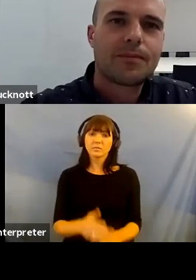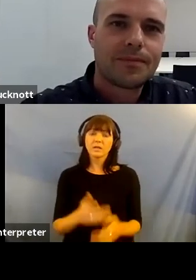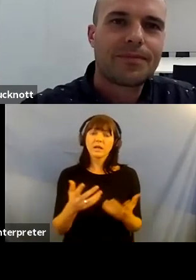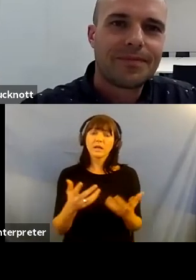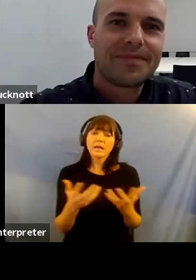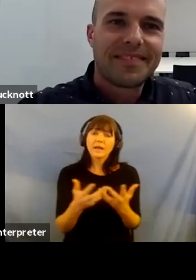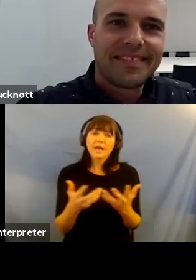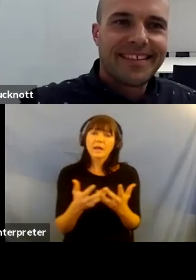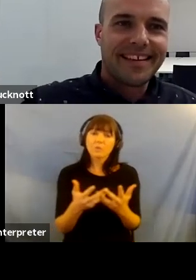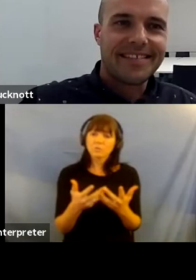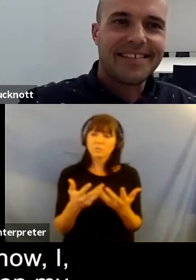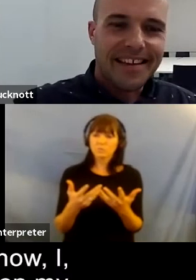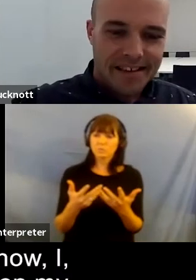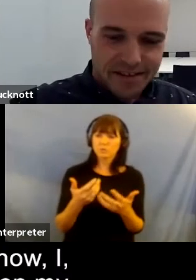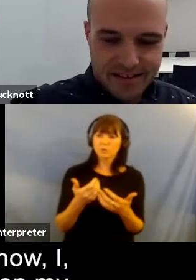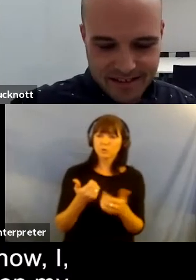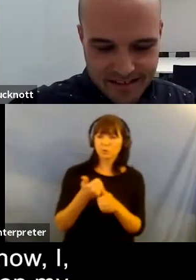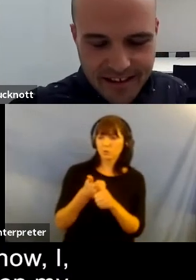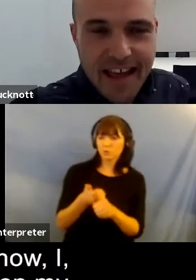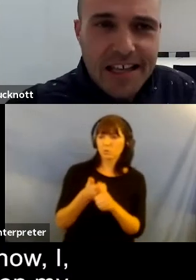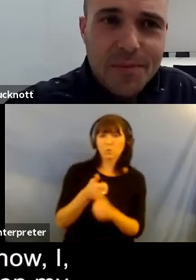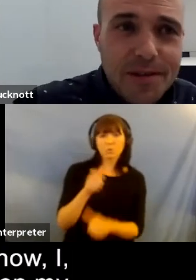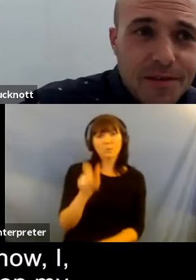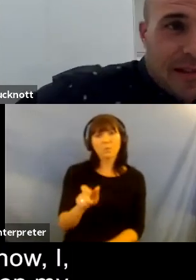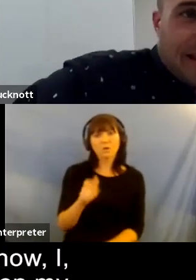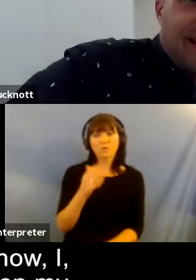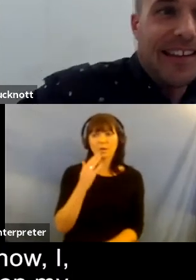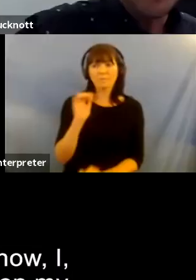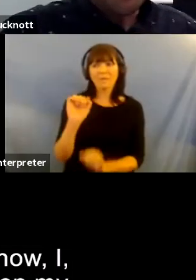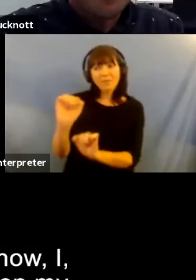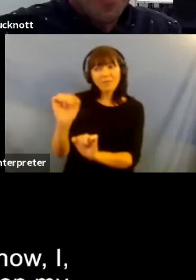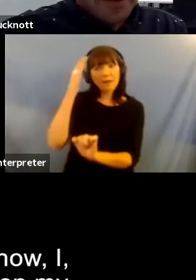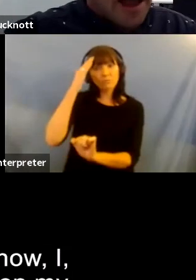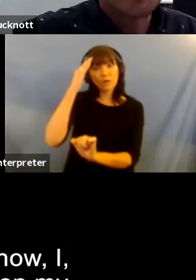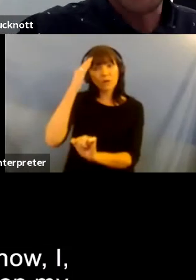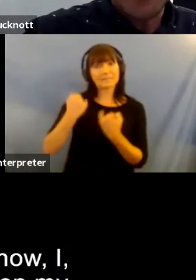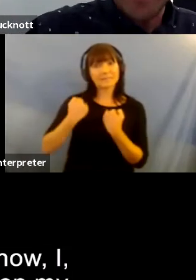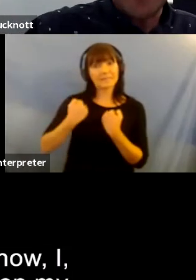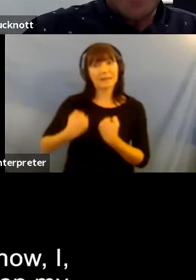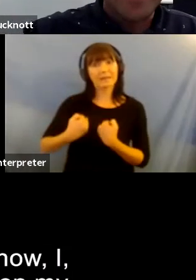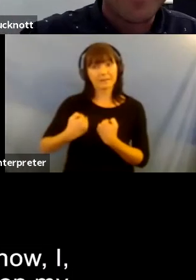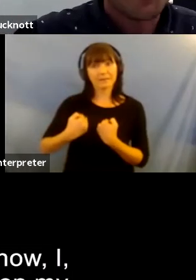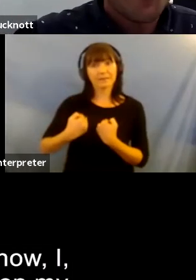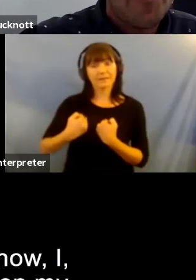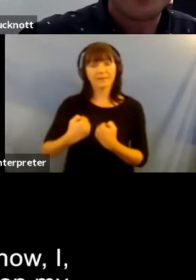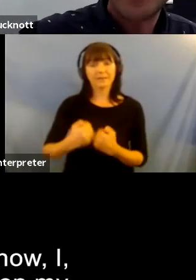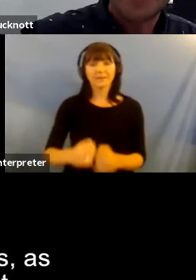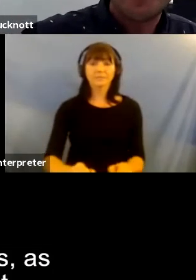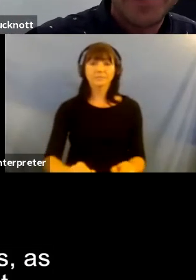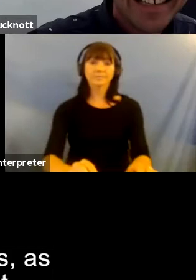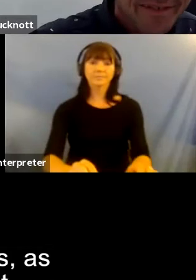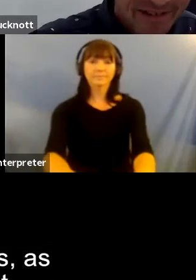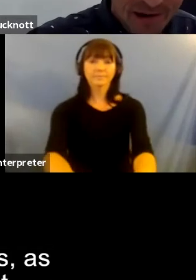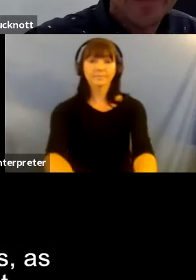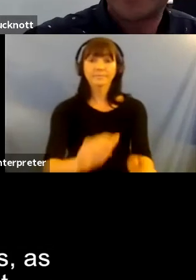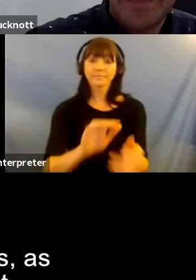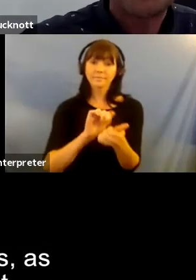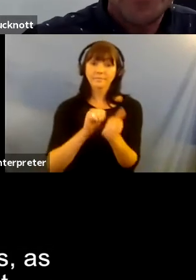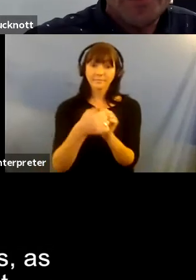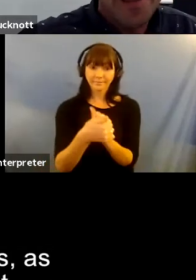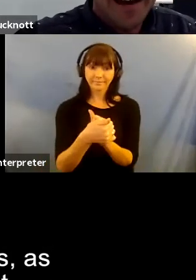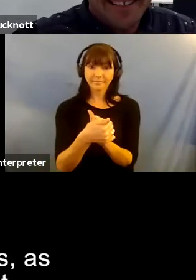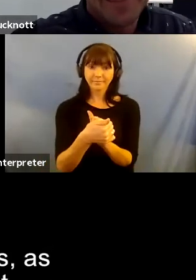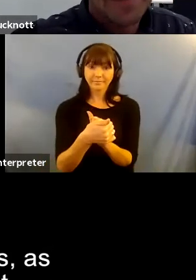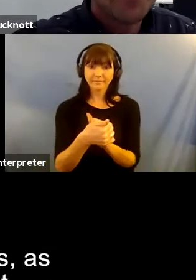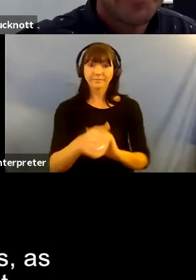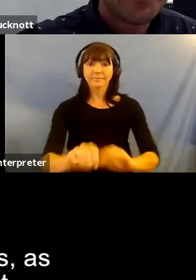indeed yeah it's beautiful you know i i tweeted the other day sort of on my second reading of your novel as